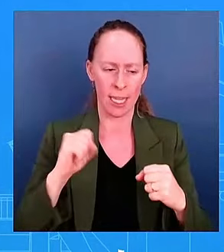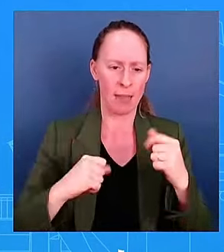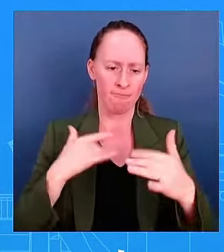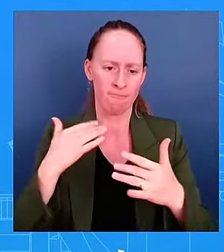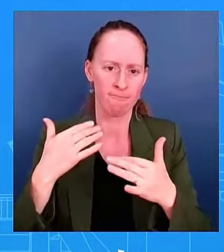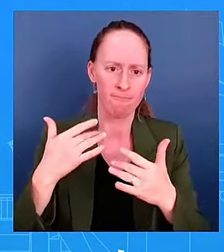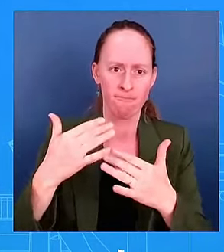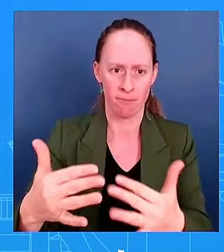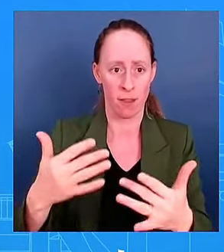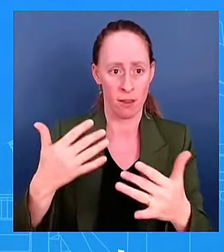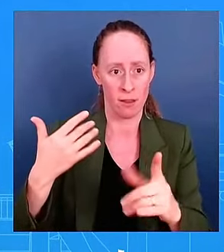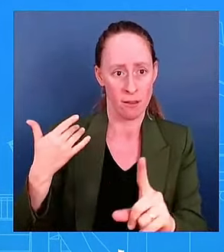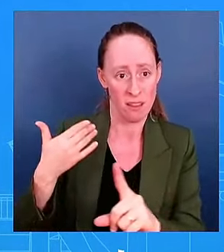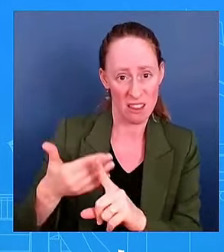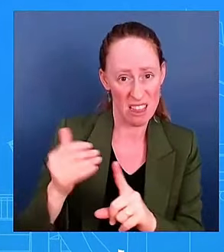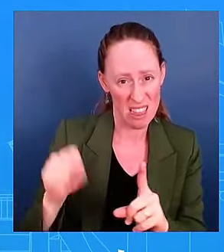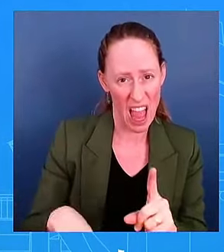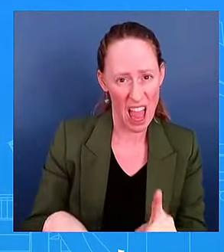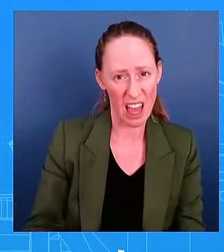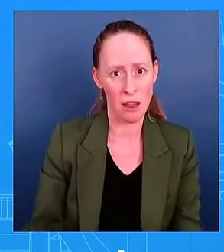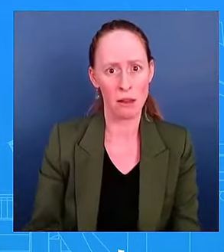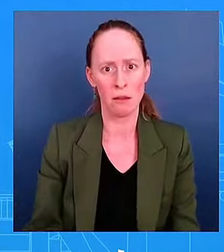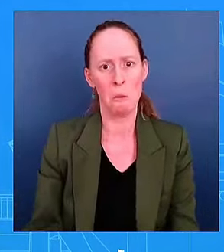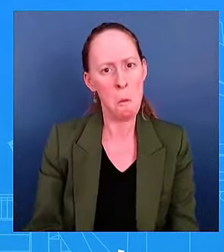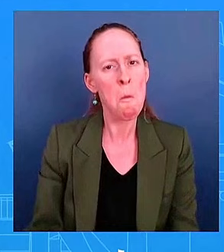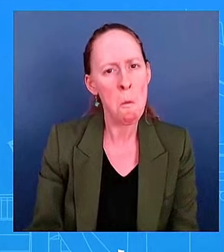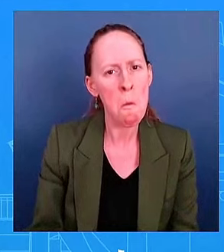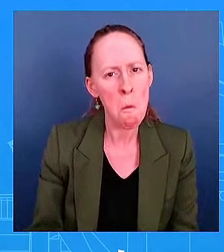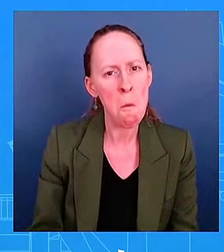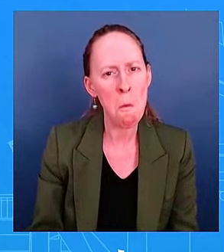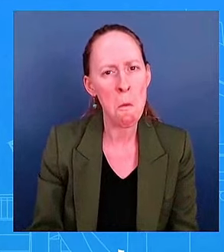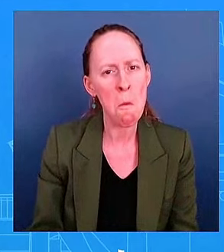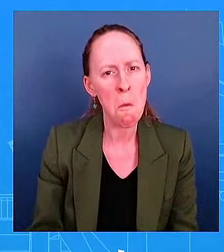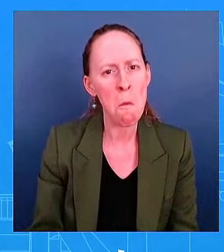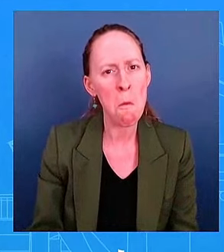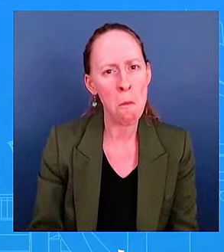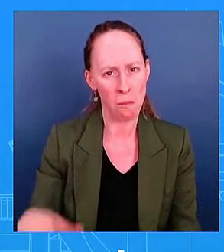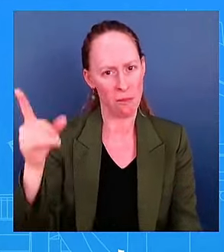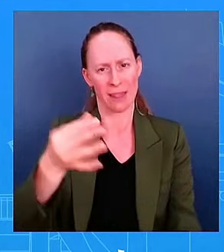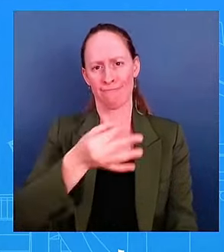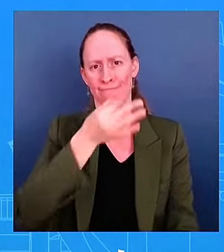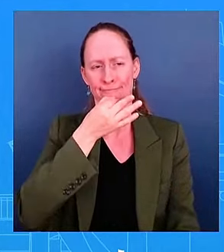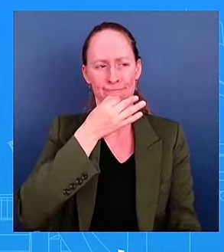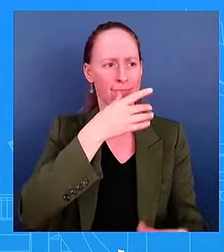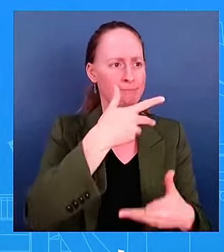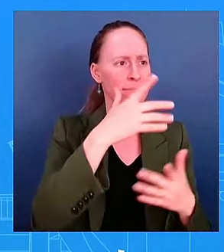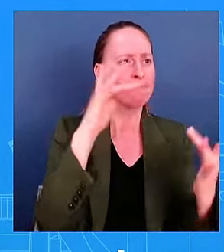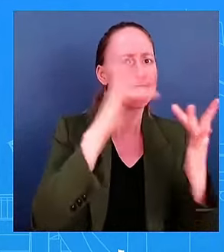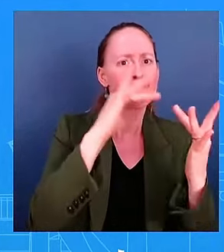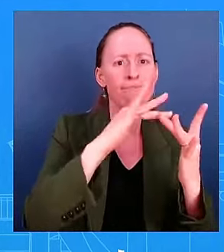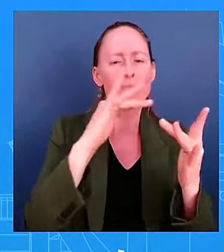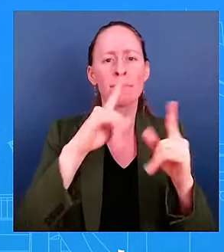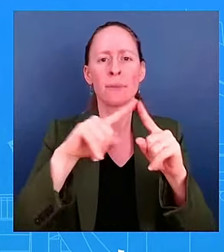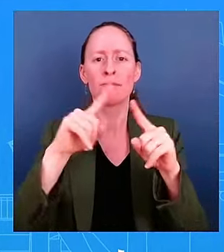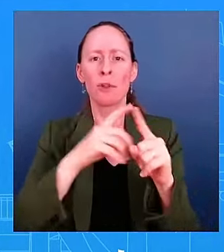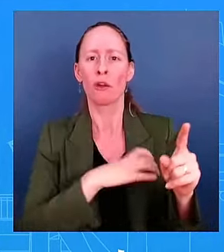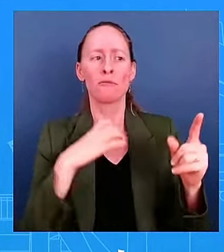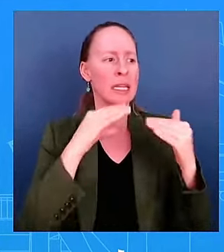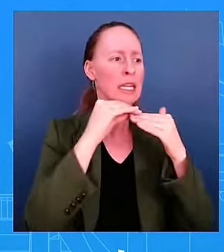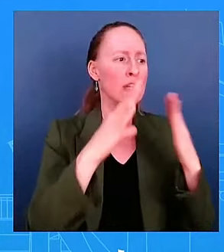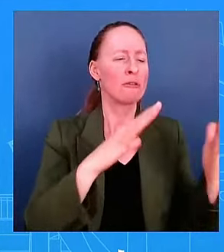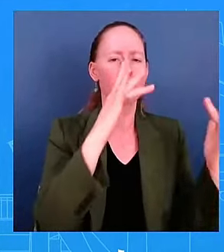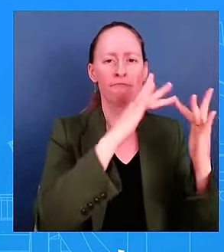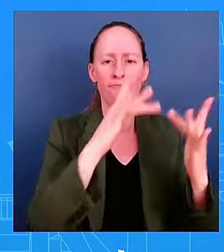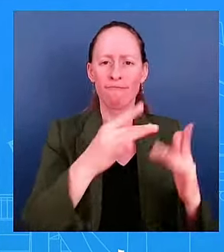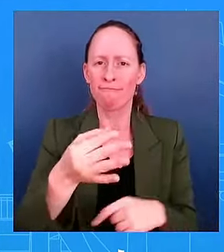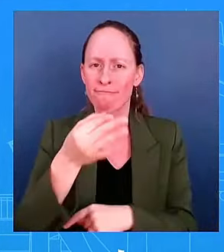bipartisan legislation done. He's able to get us out of the pandemic, able to get the economy back on